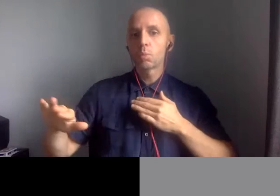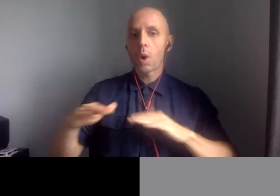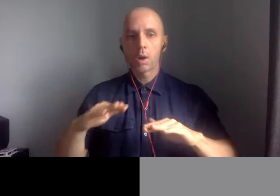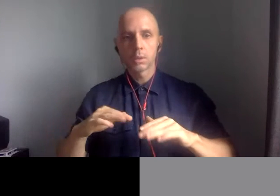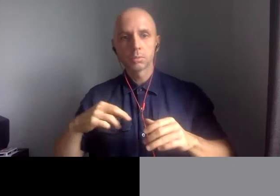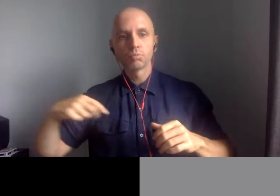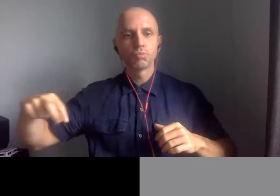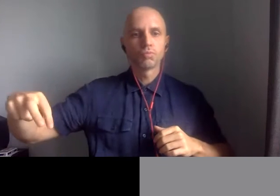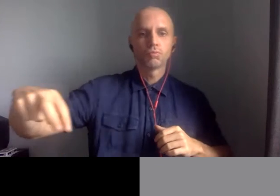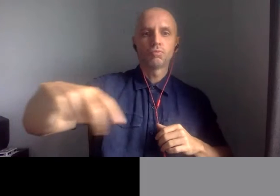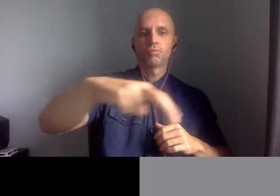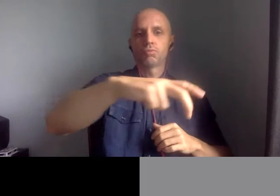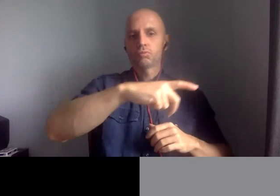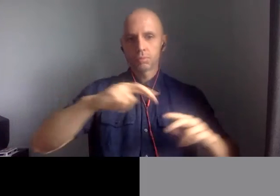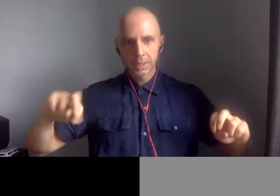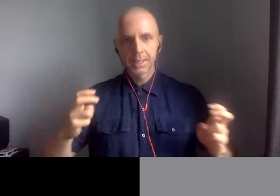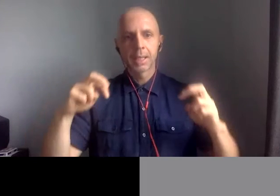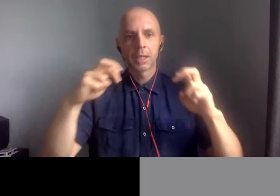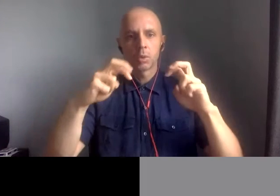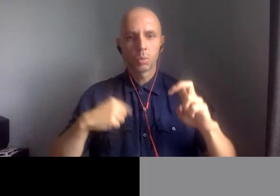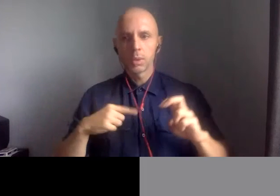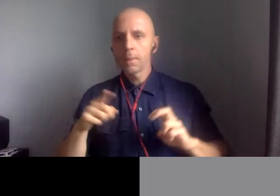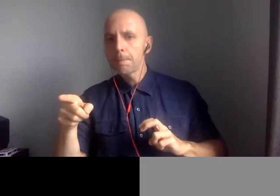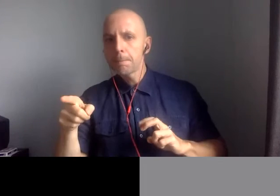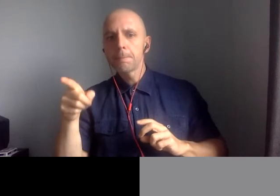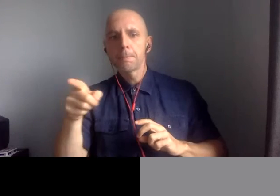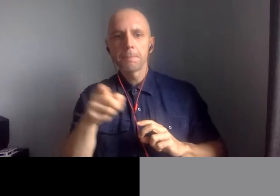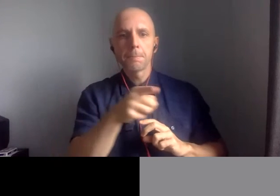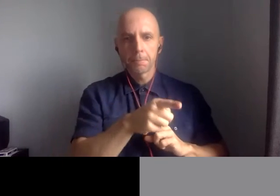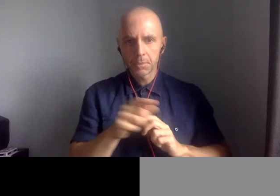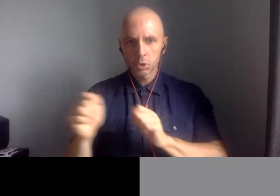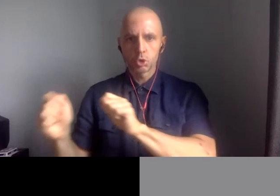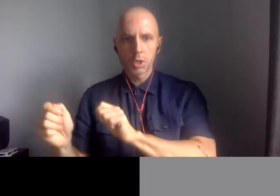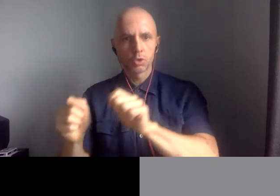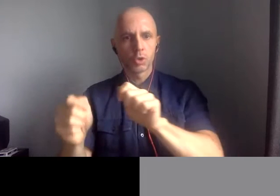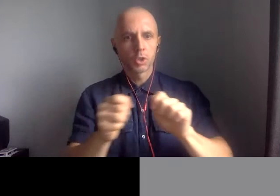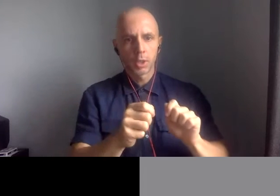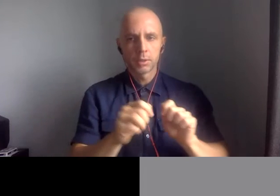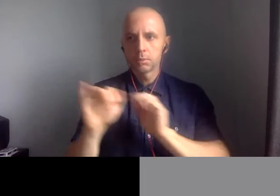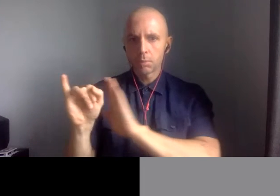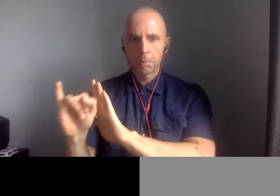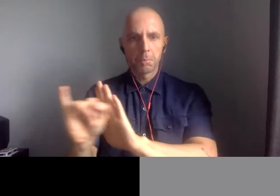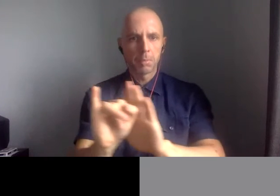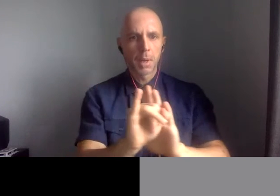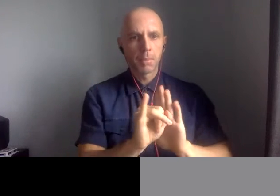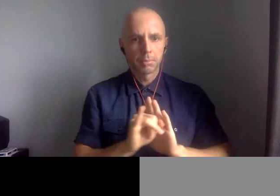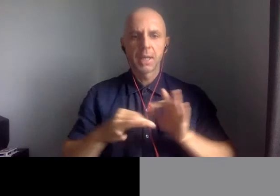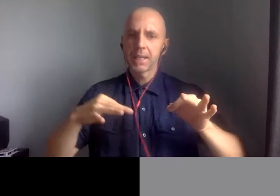So one of the things that people today don't necessarily recognize is that the